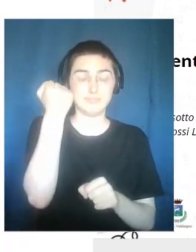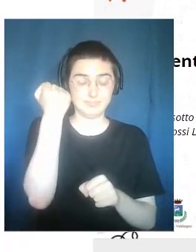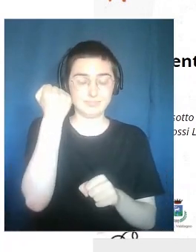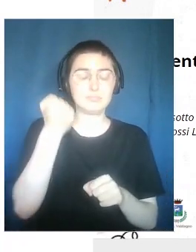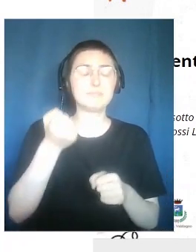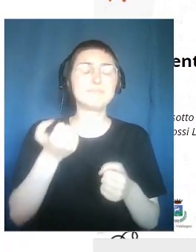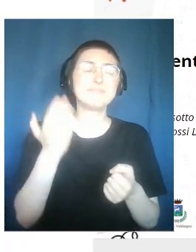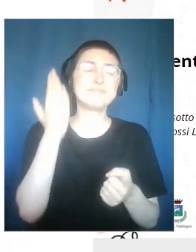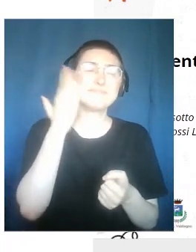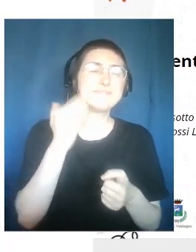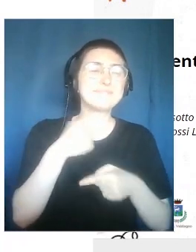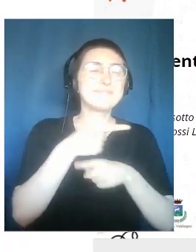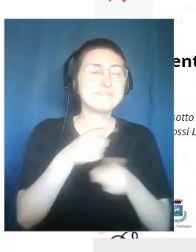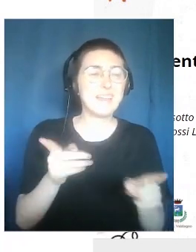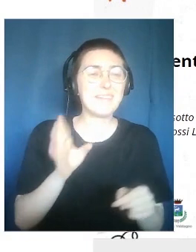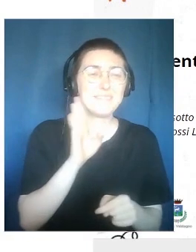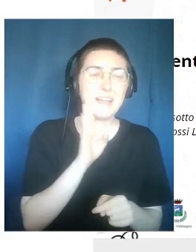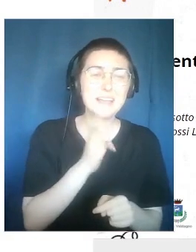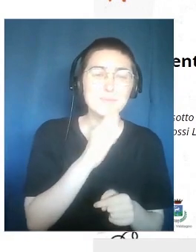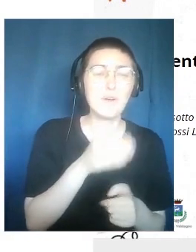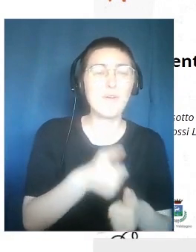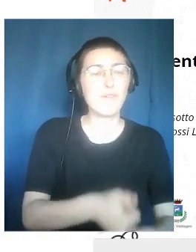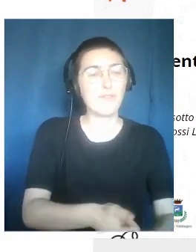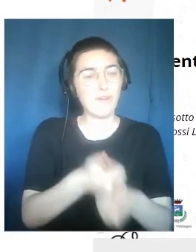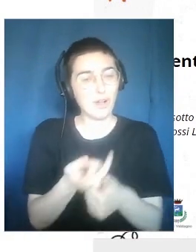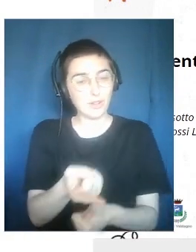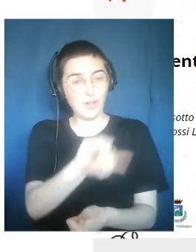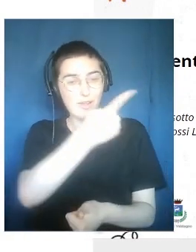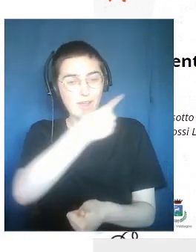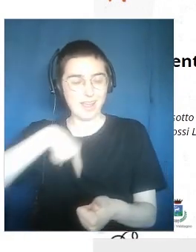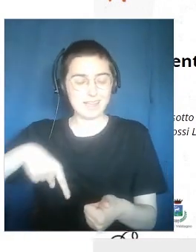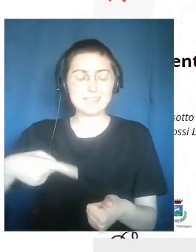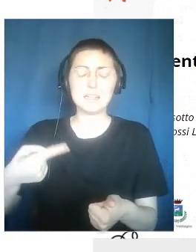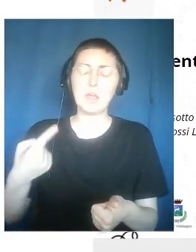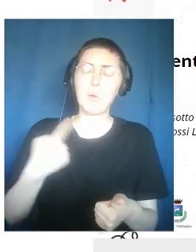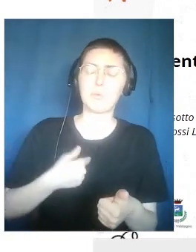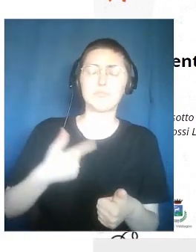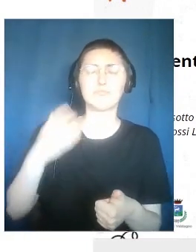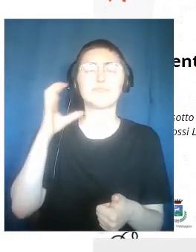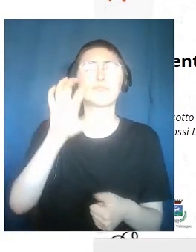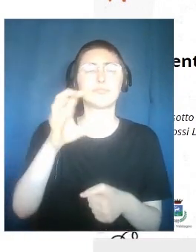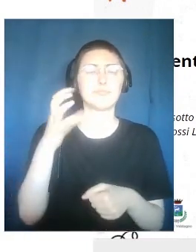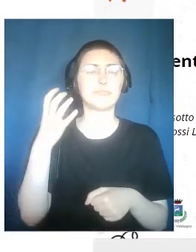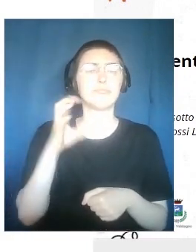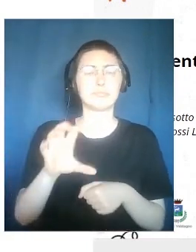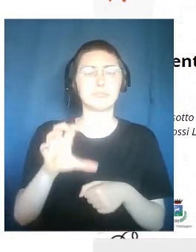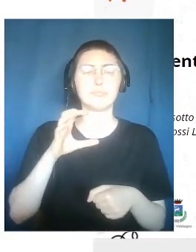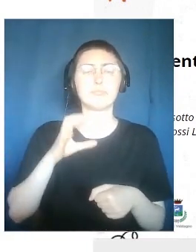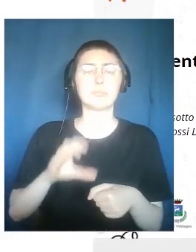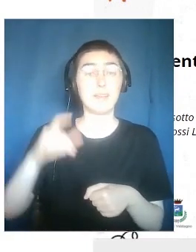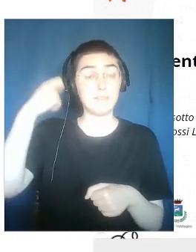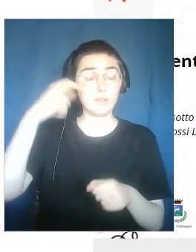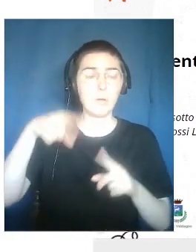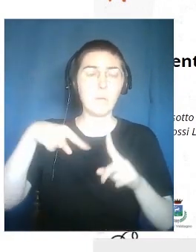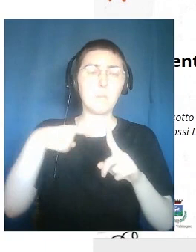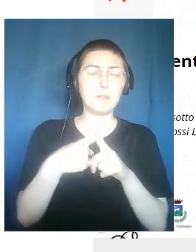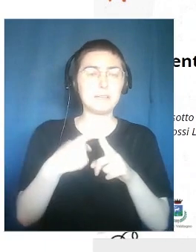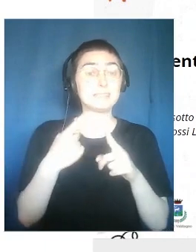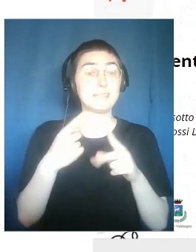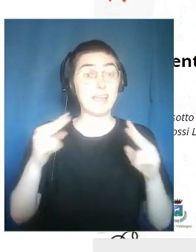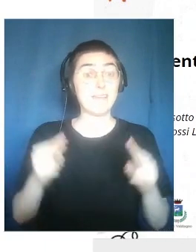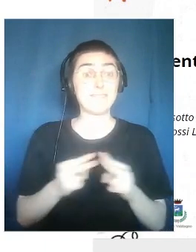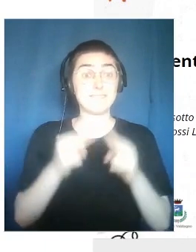i invite you to follow us on our facebook pages to stay updated on the video